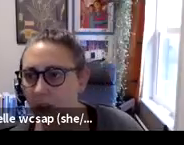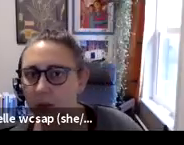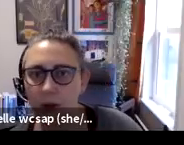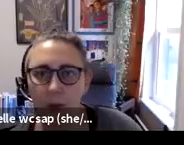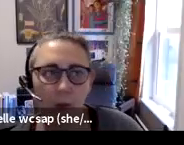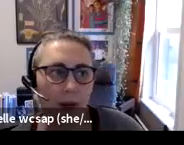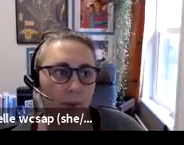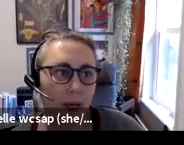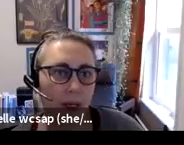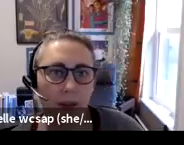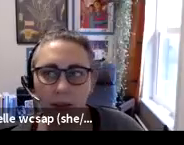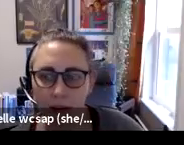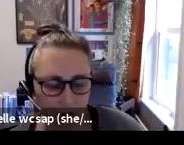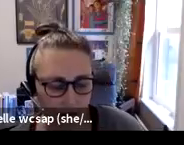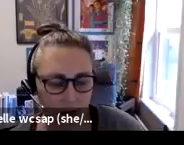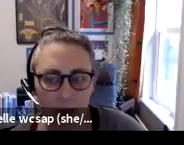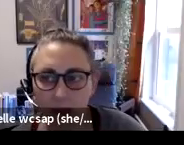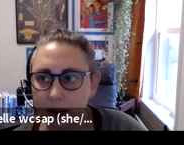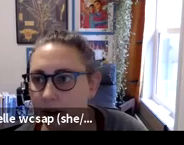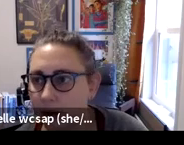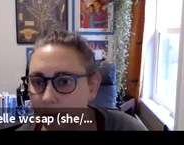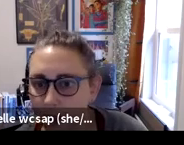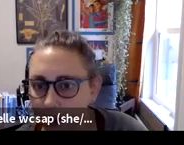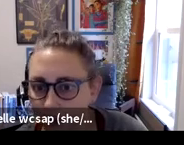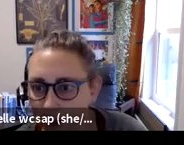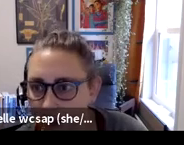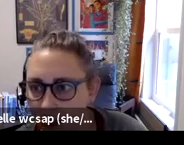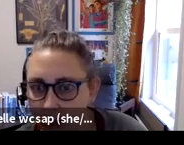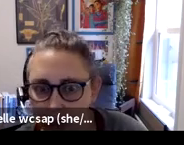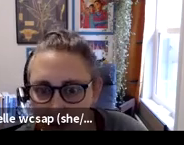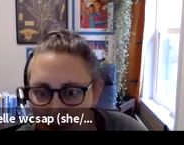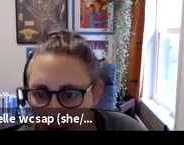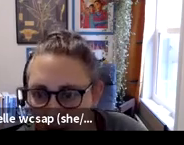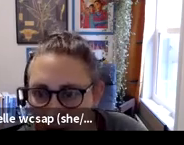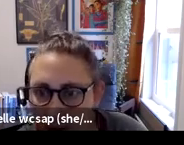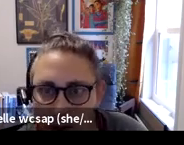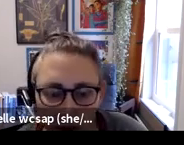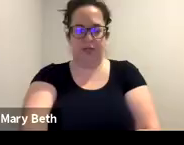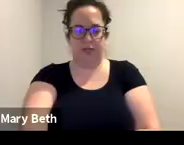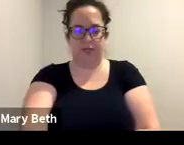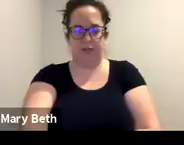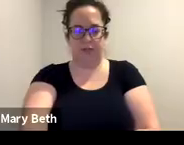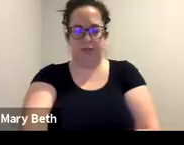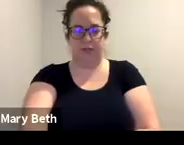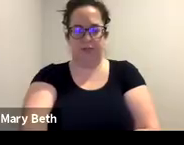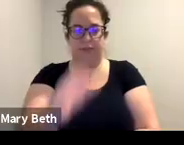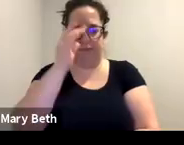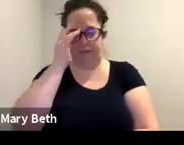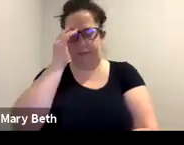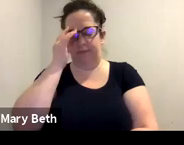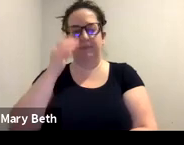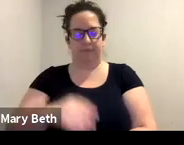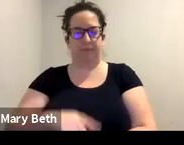make sure...Lori went away on my side, so I just want to make sure I can find... We switch. Okay,